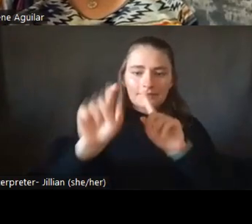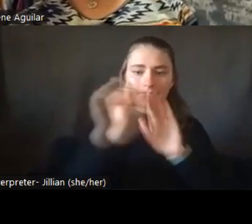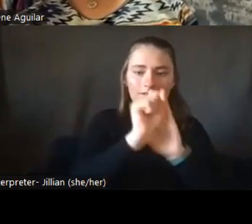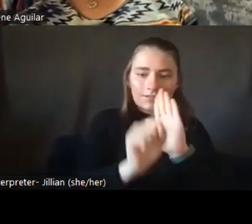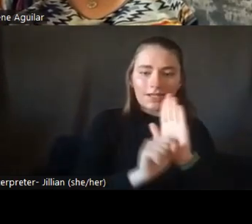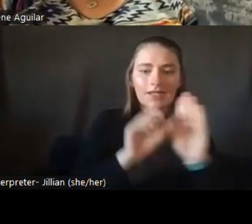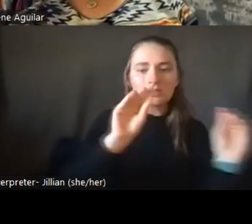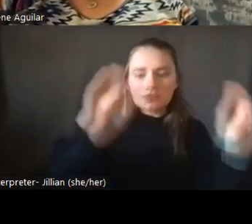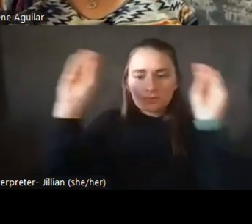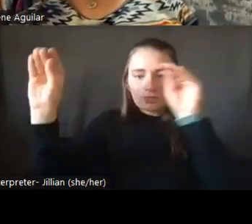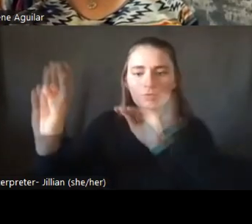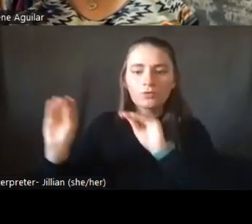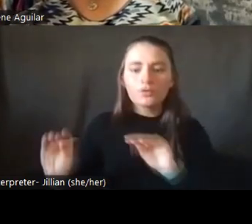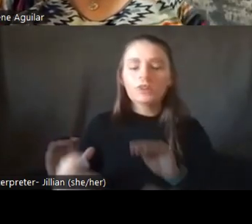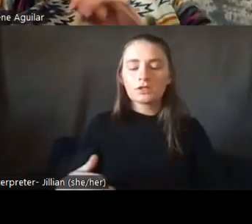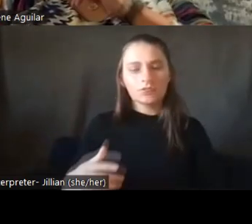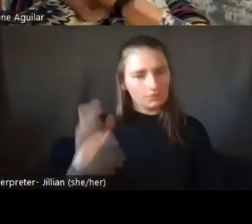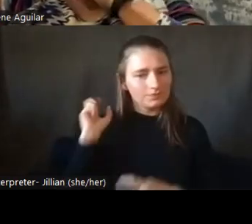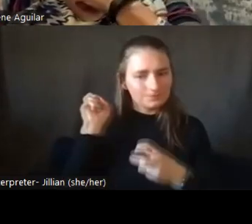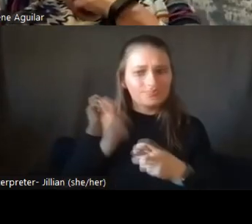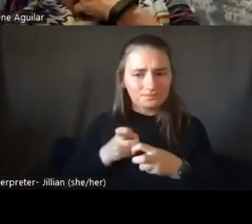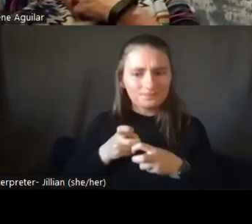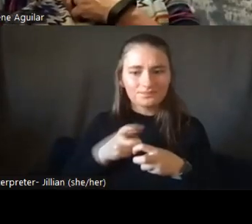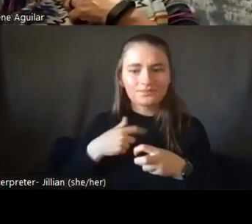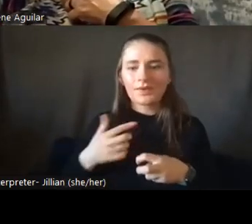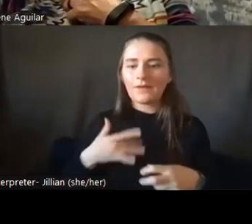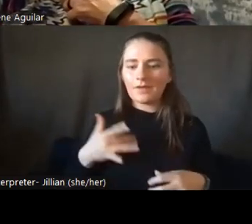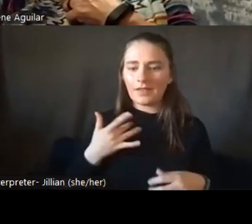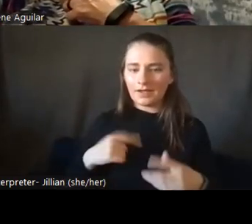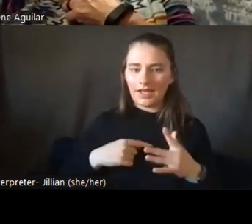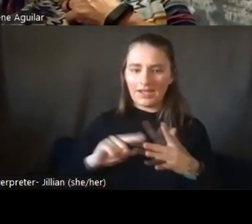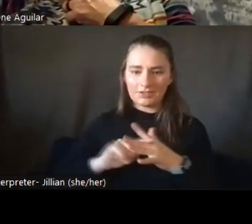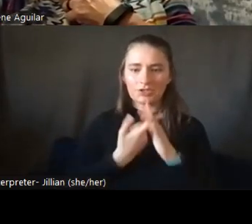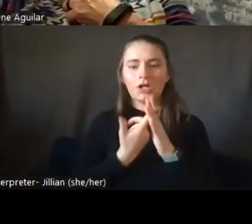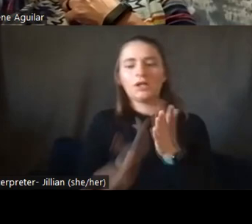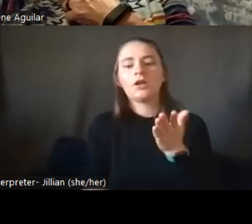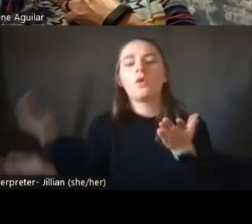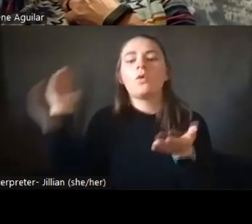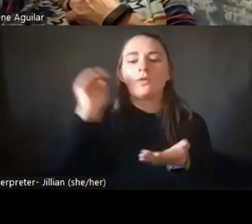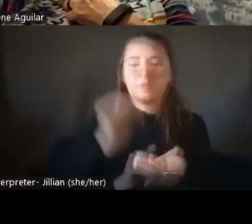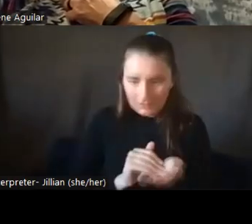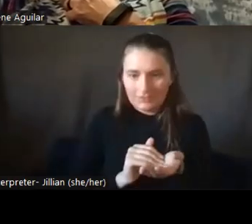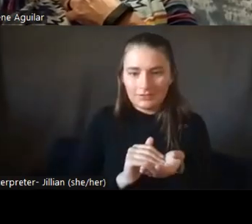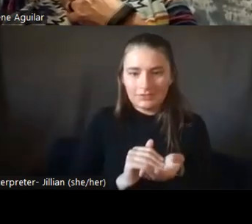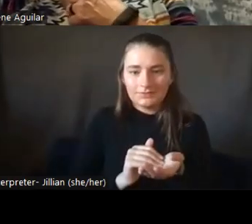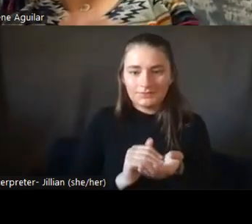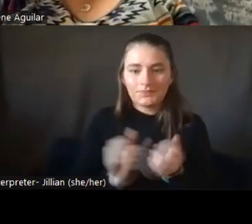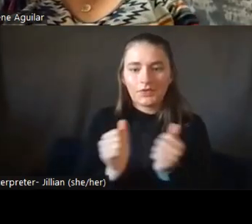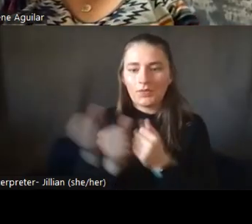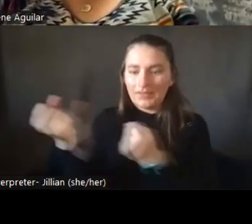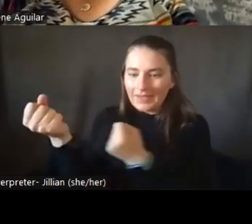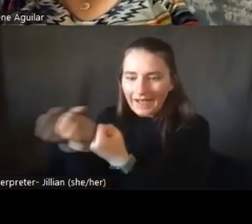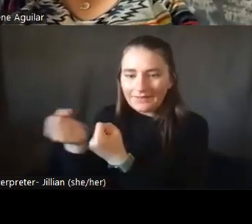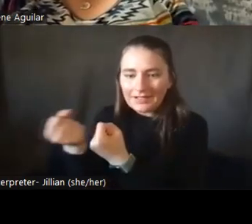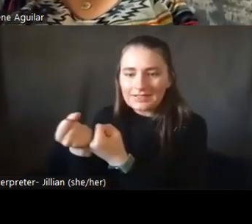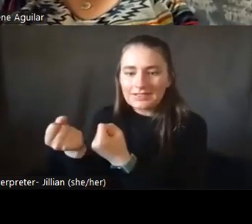it was a little difficult, because I always felt like I was starting over with the advocacy.